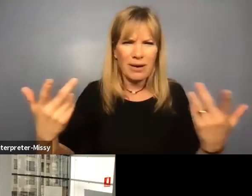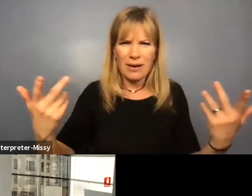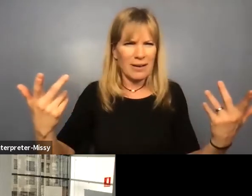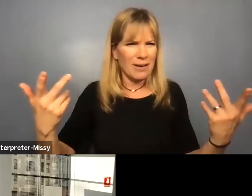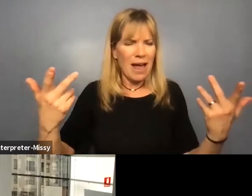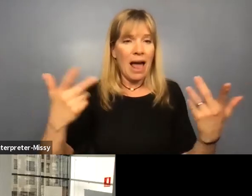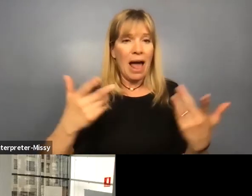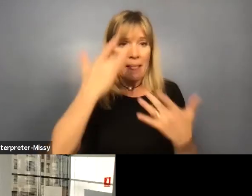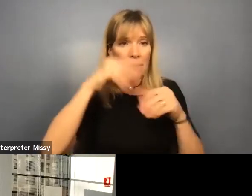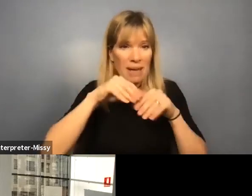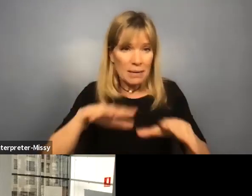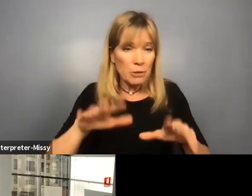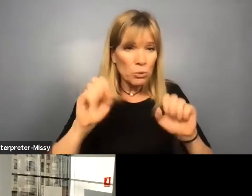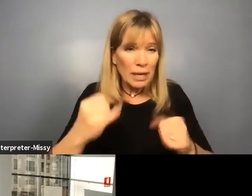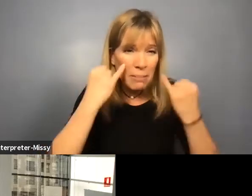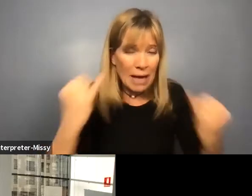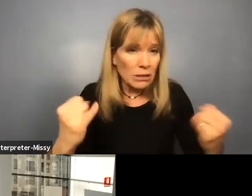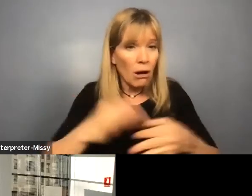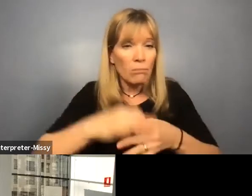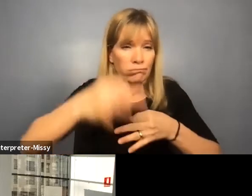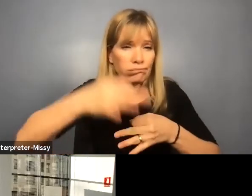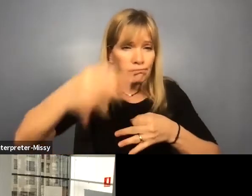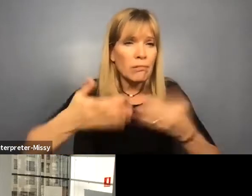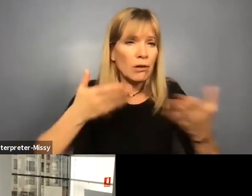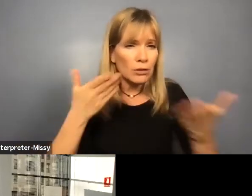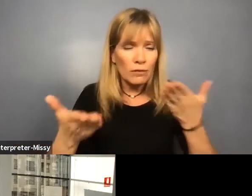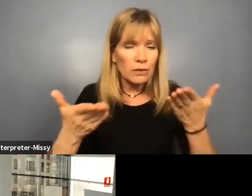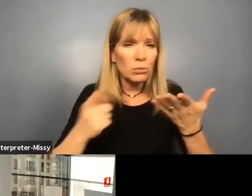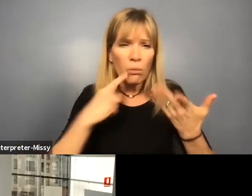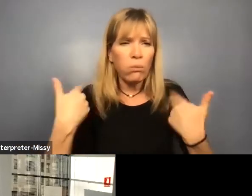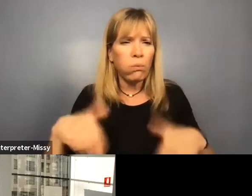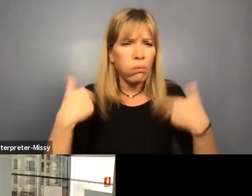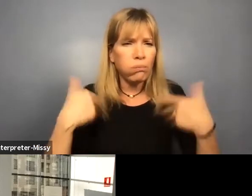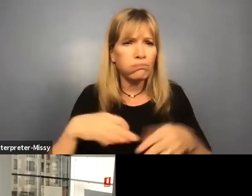pandemic, imagine, you know, the services were even slower.